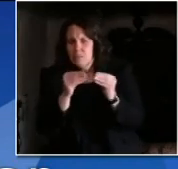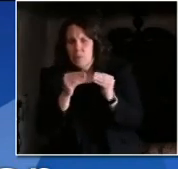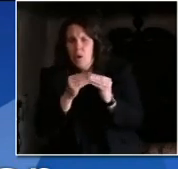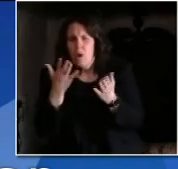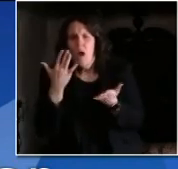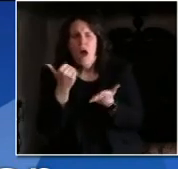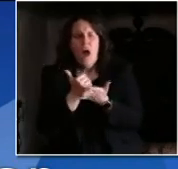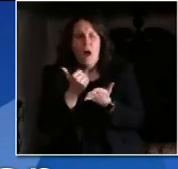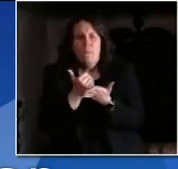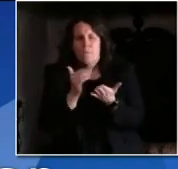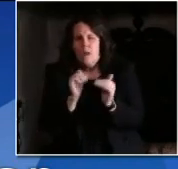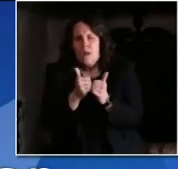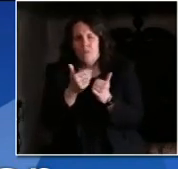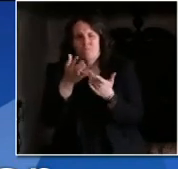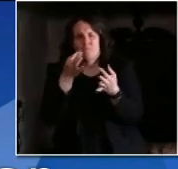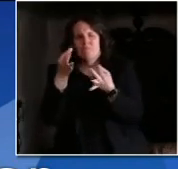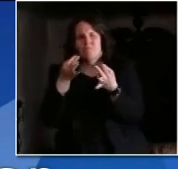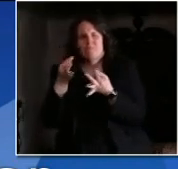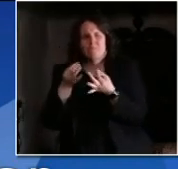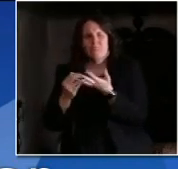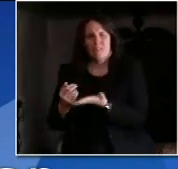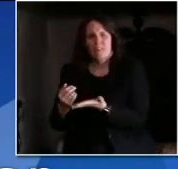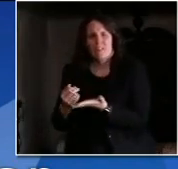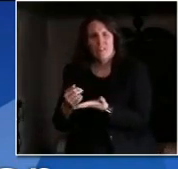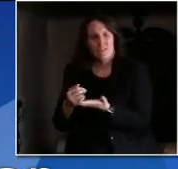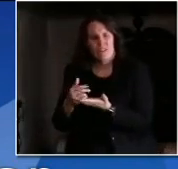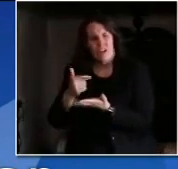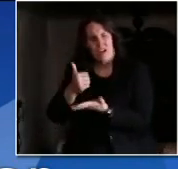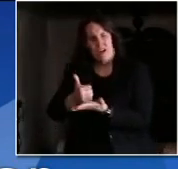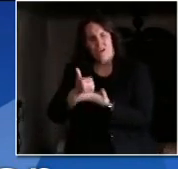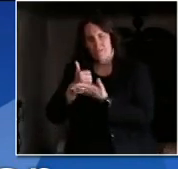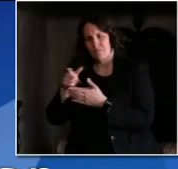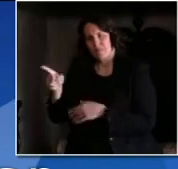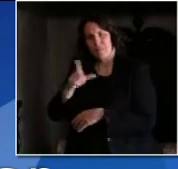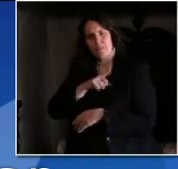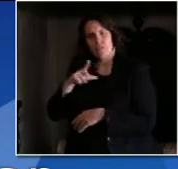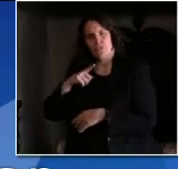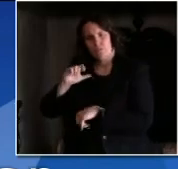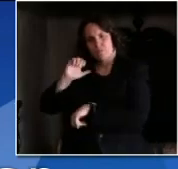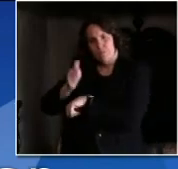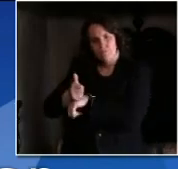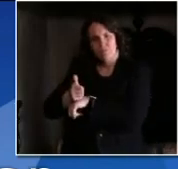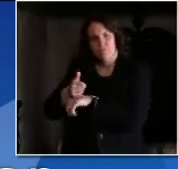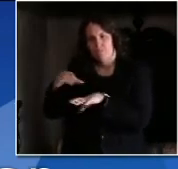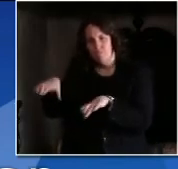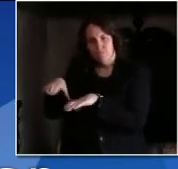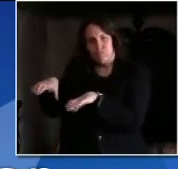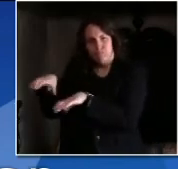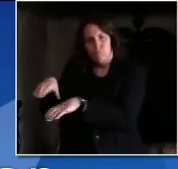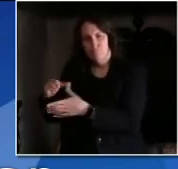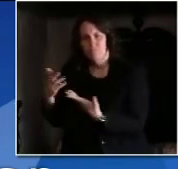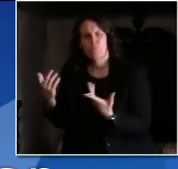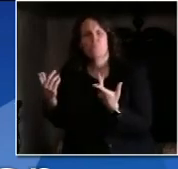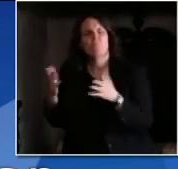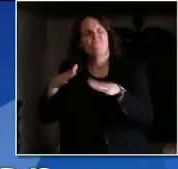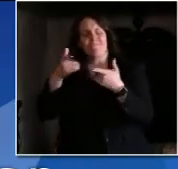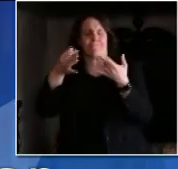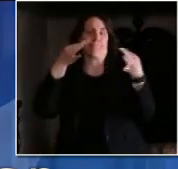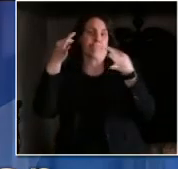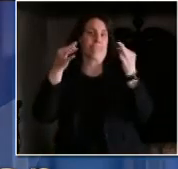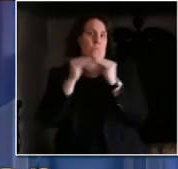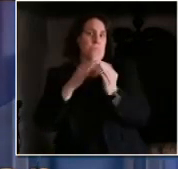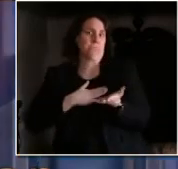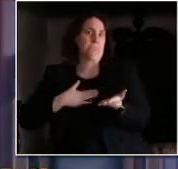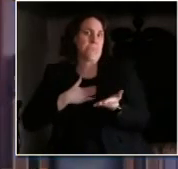subsequent state legislation responding to the COVID-19 situation yeah and I think